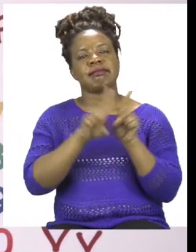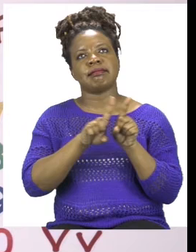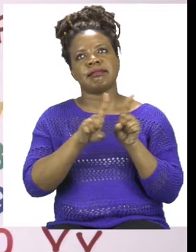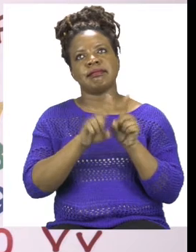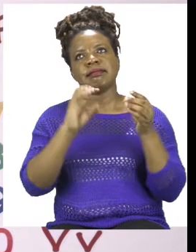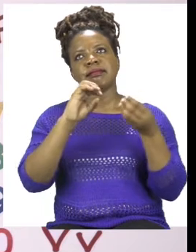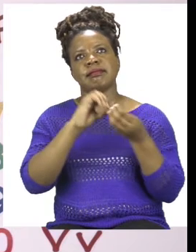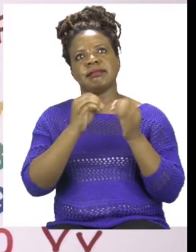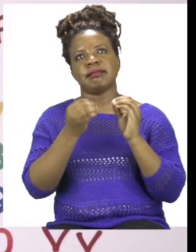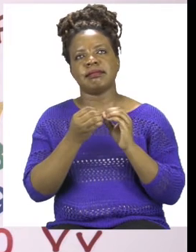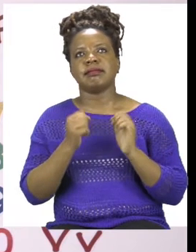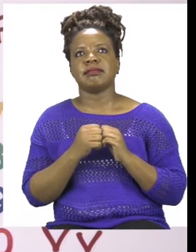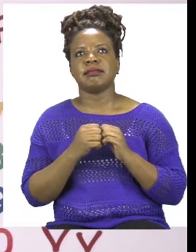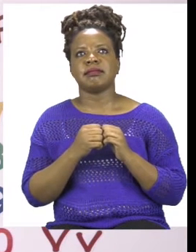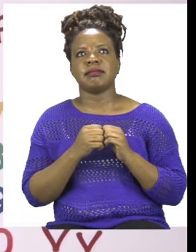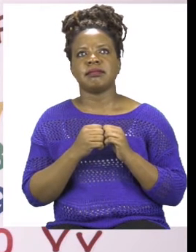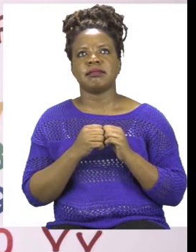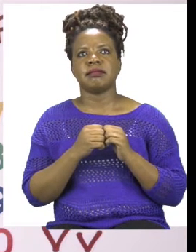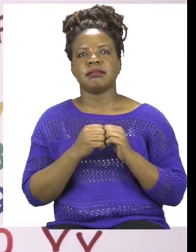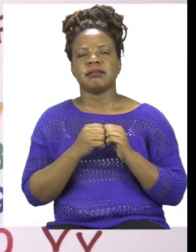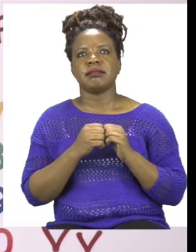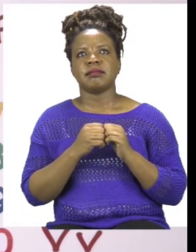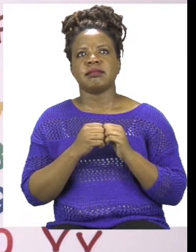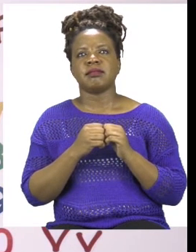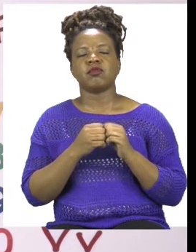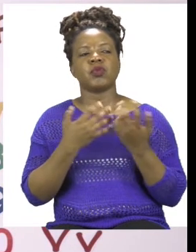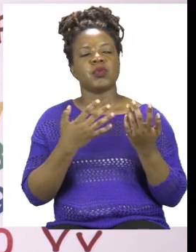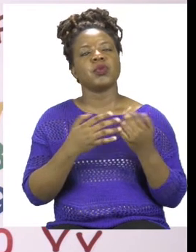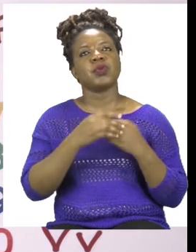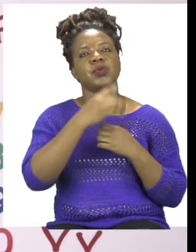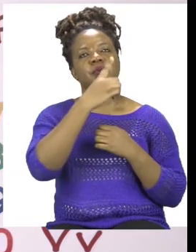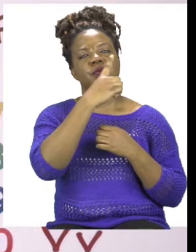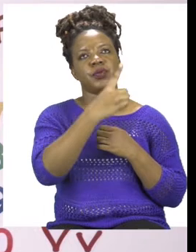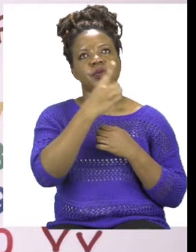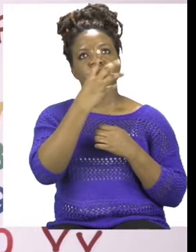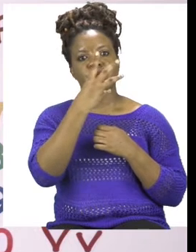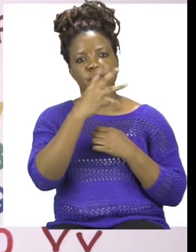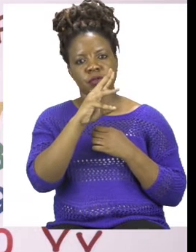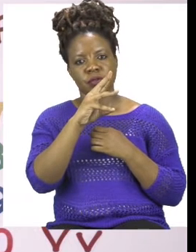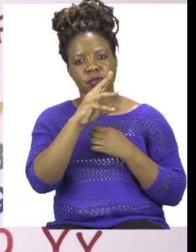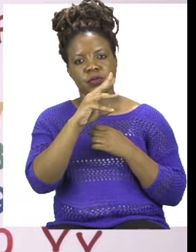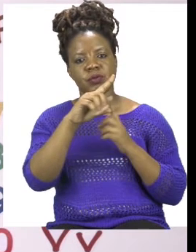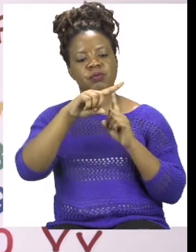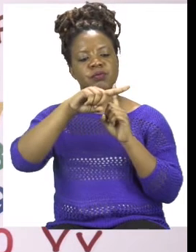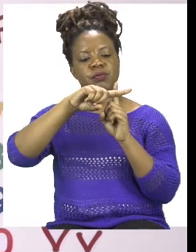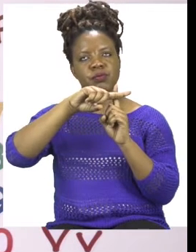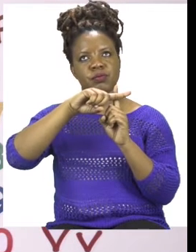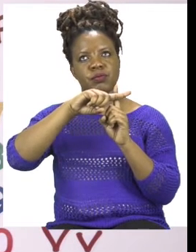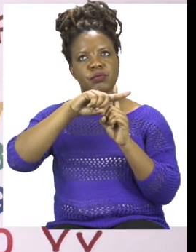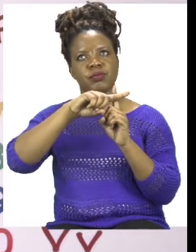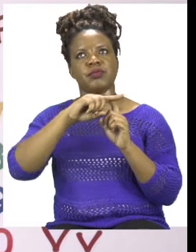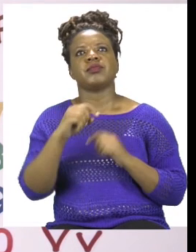have 16 we are going to say 16 plus 16. Now we can do this very